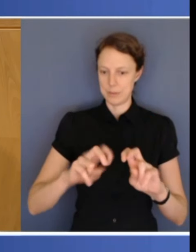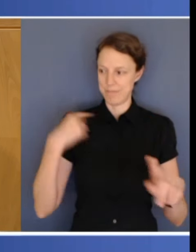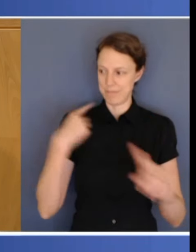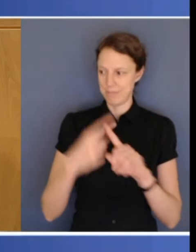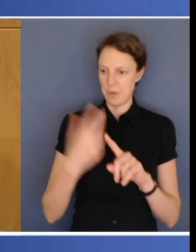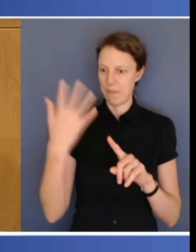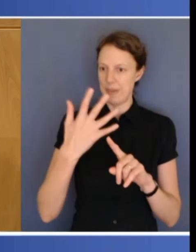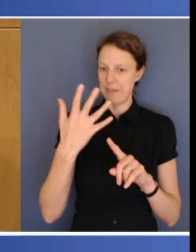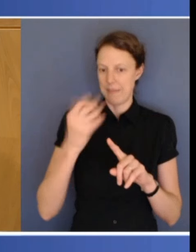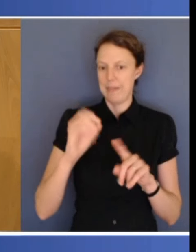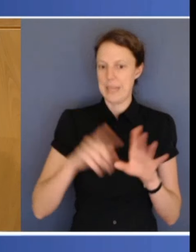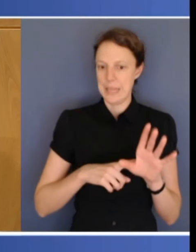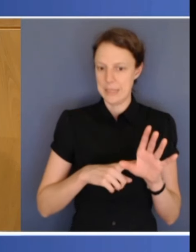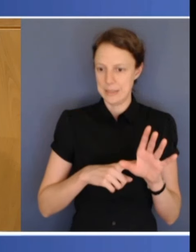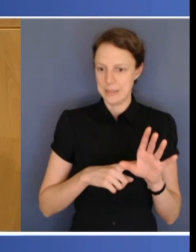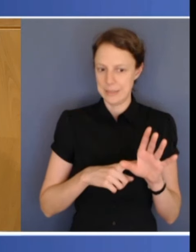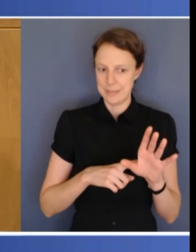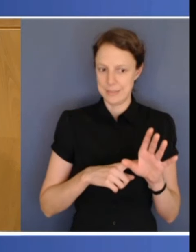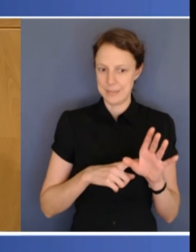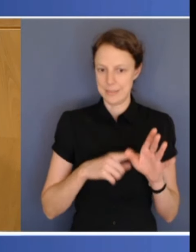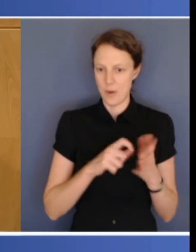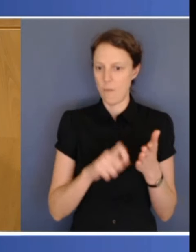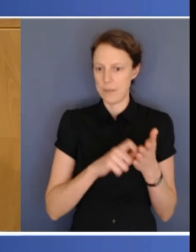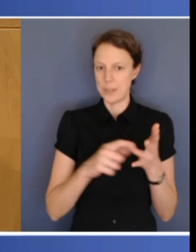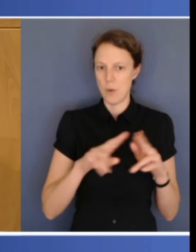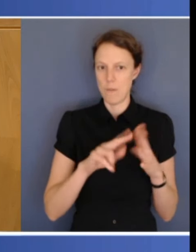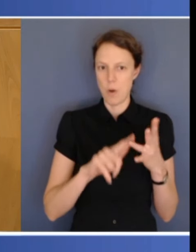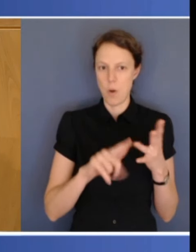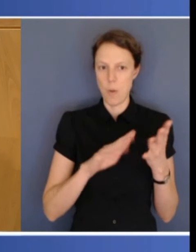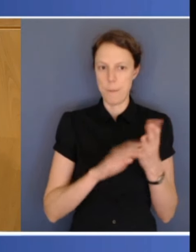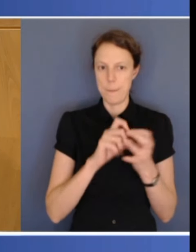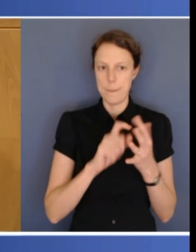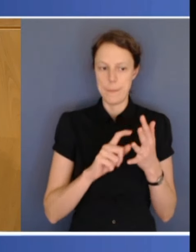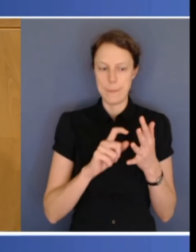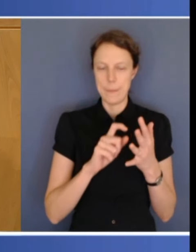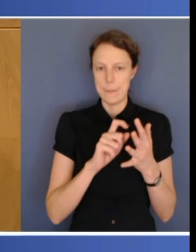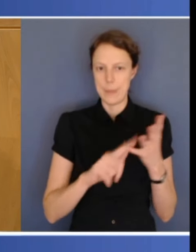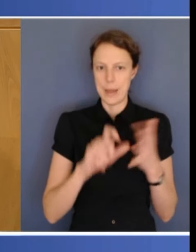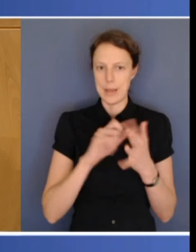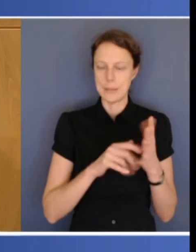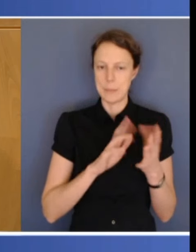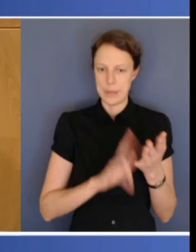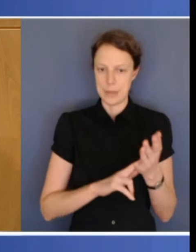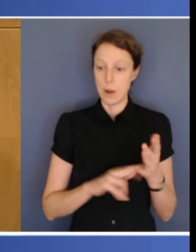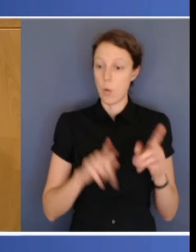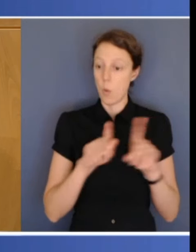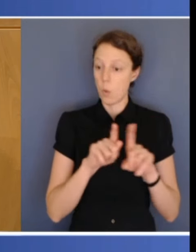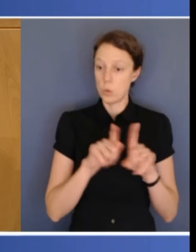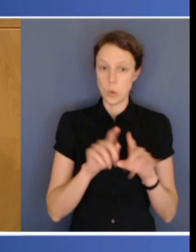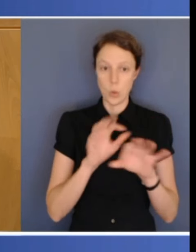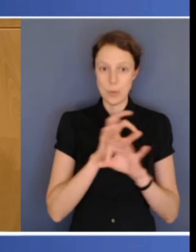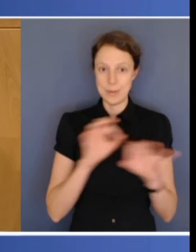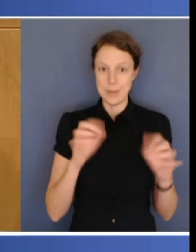Ombudsman. It also went on to find that there was not one example, not one example of partisan political